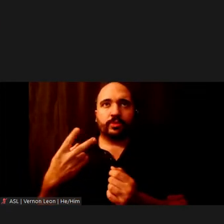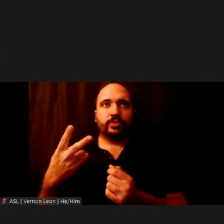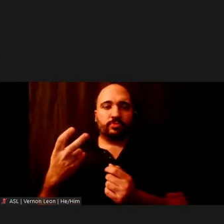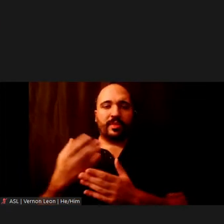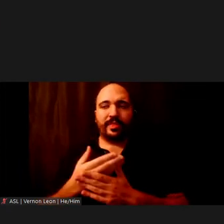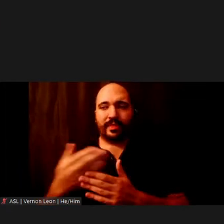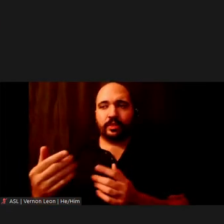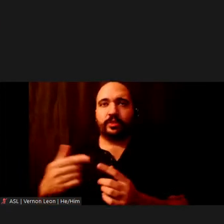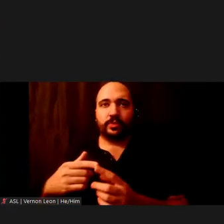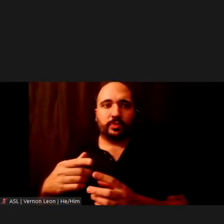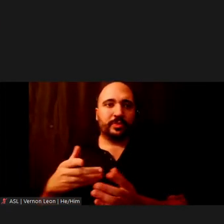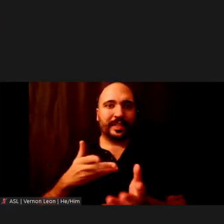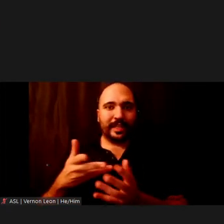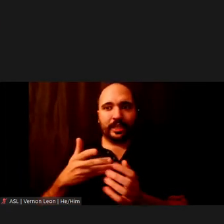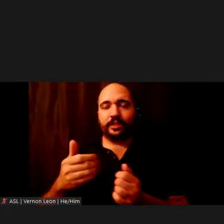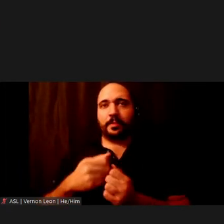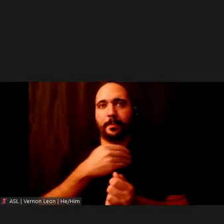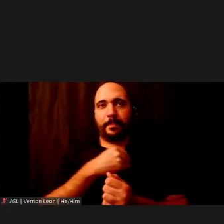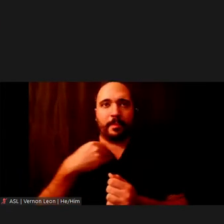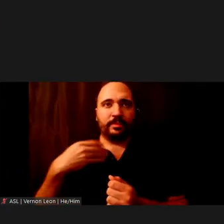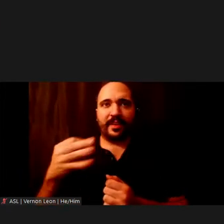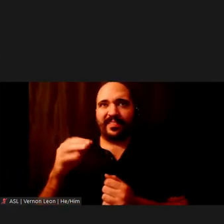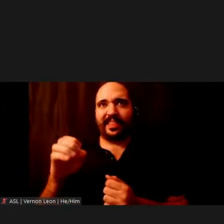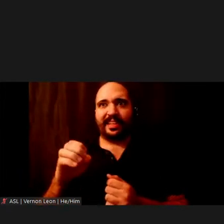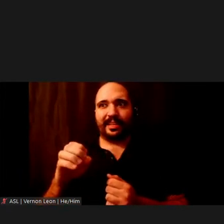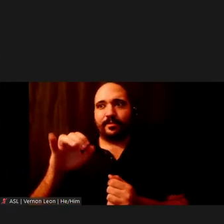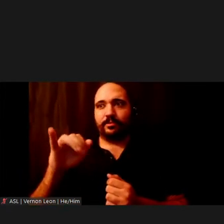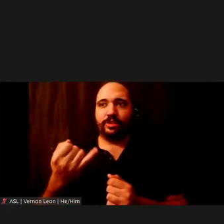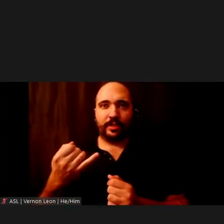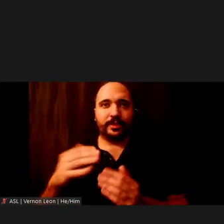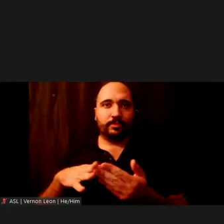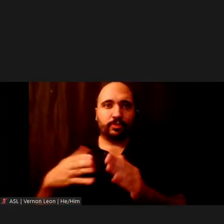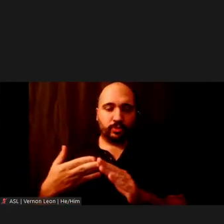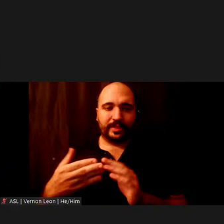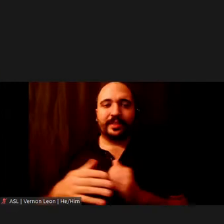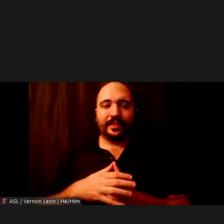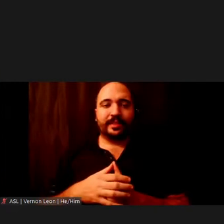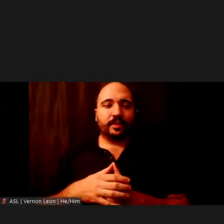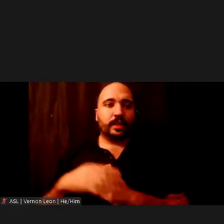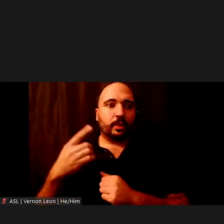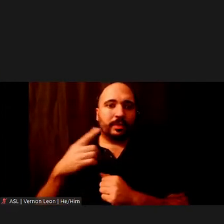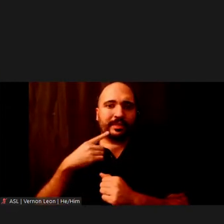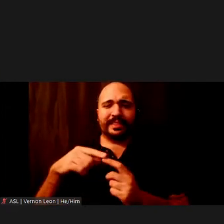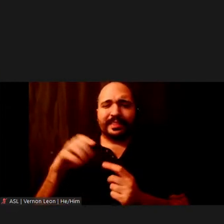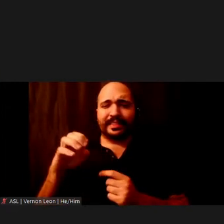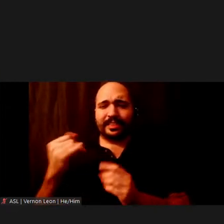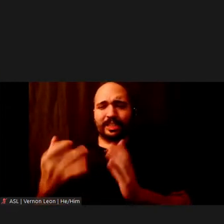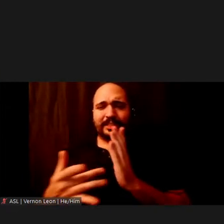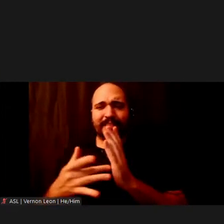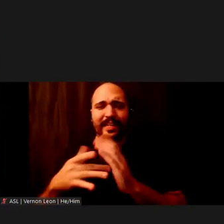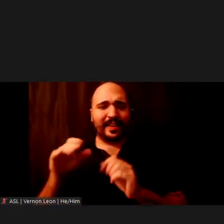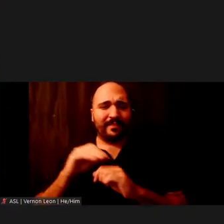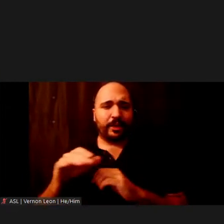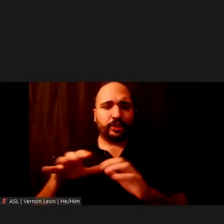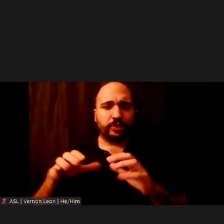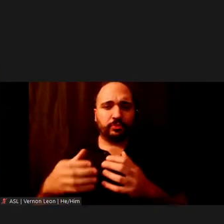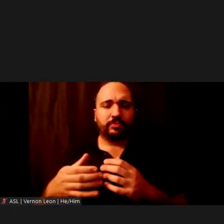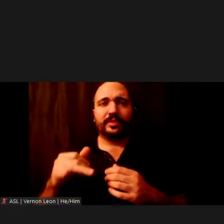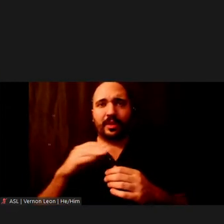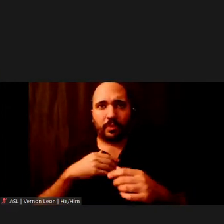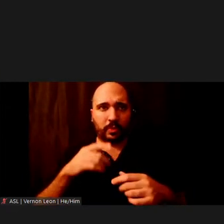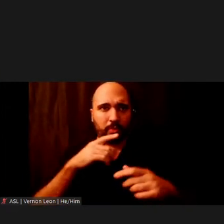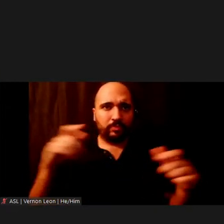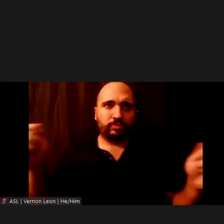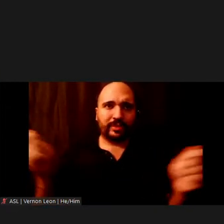engage members of the environmental justice community. One is the environmental justice technical advisory group that we'll be bringing together.